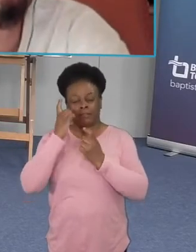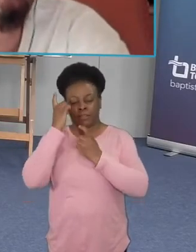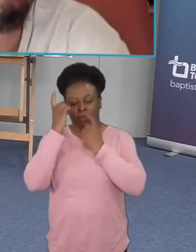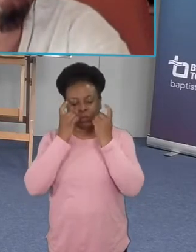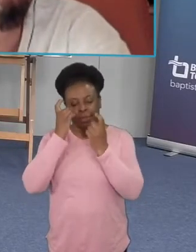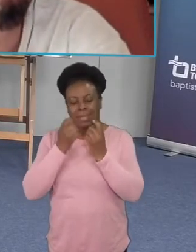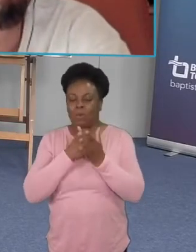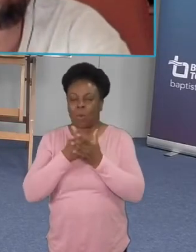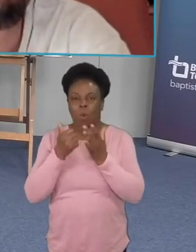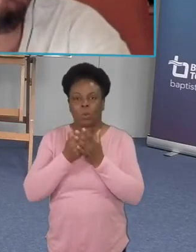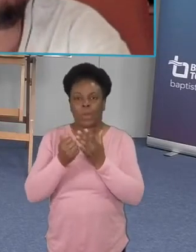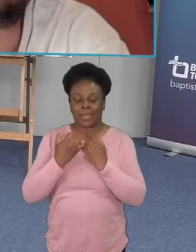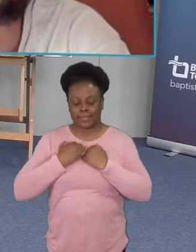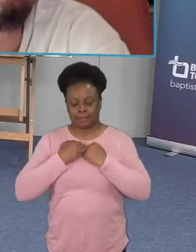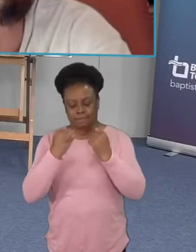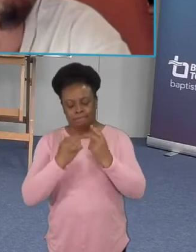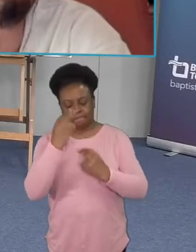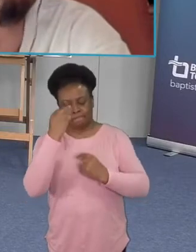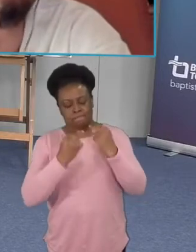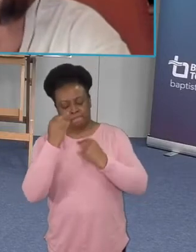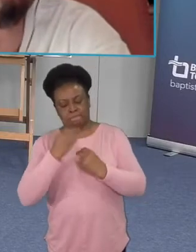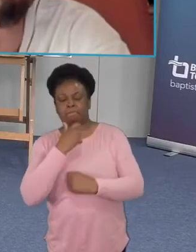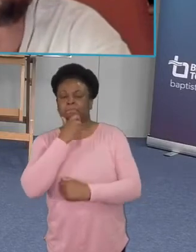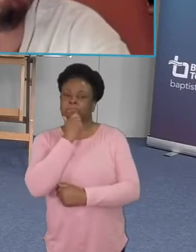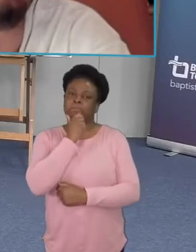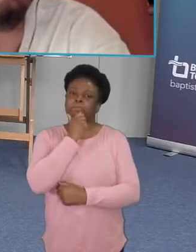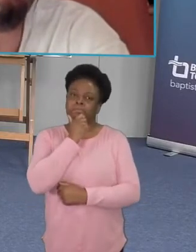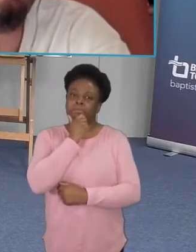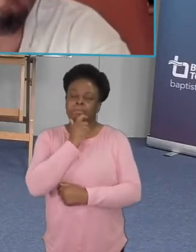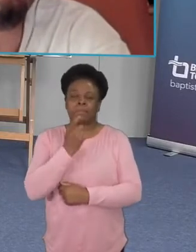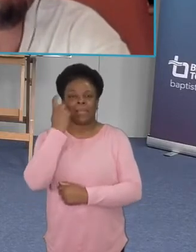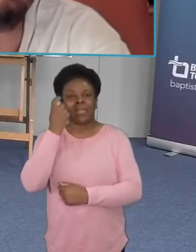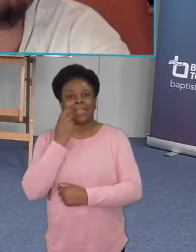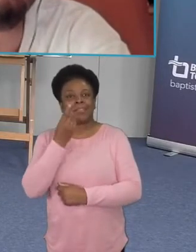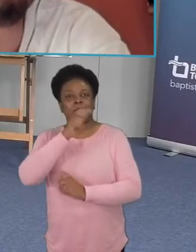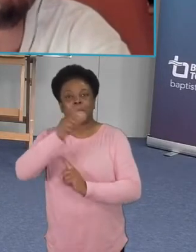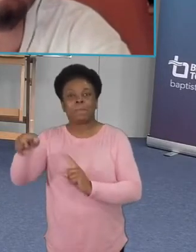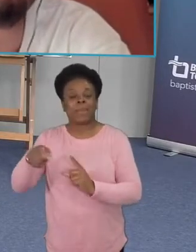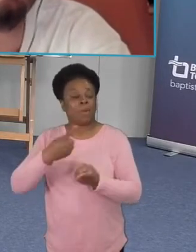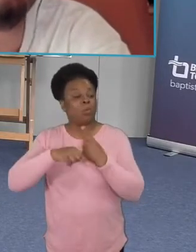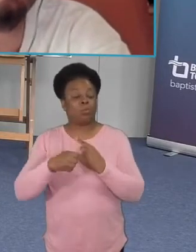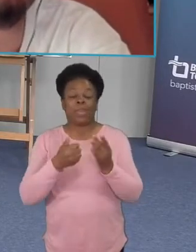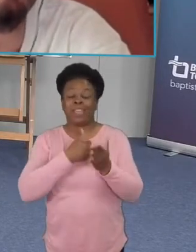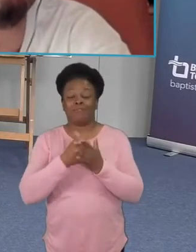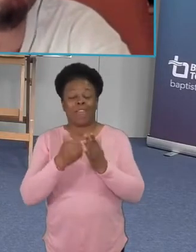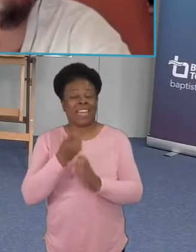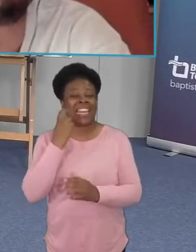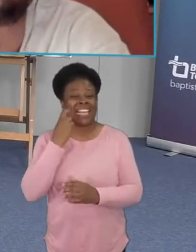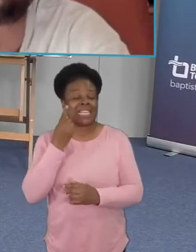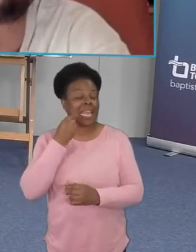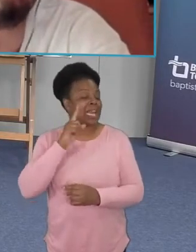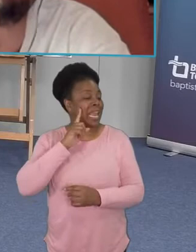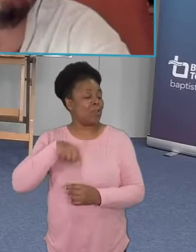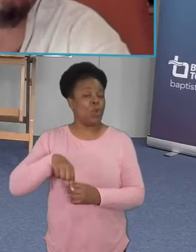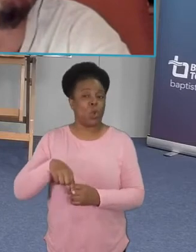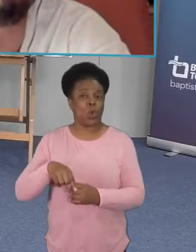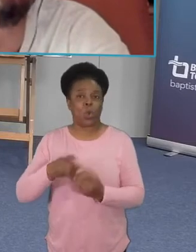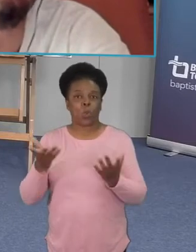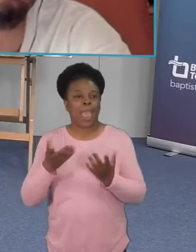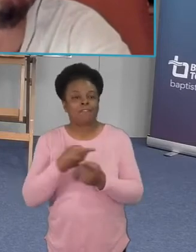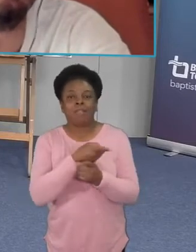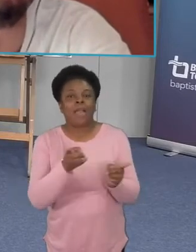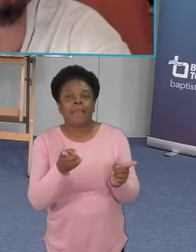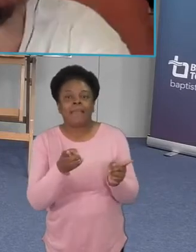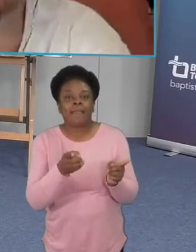where are the people that might be invisible to me right because i think sometimes even in small villages there's people that